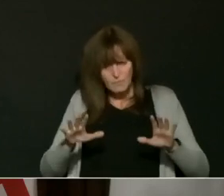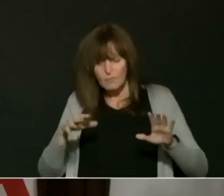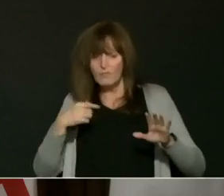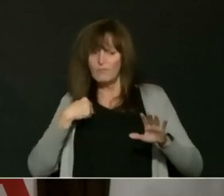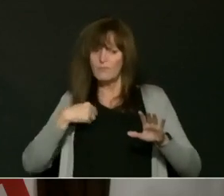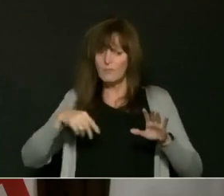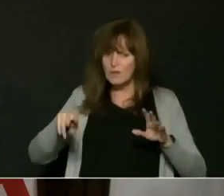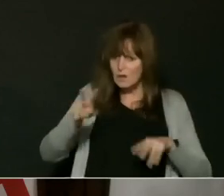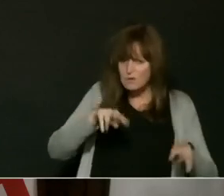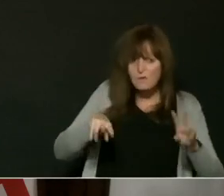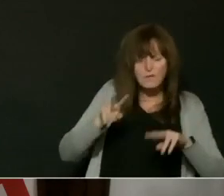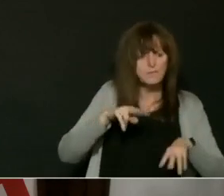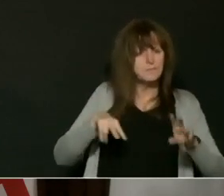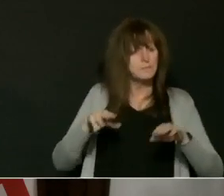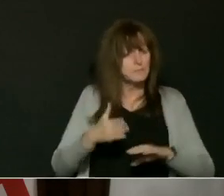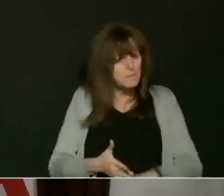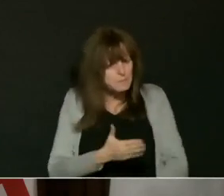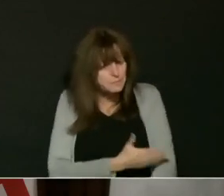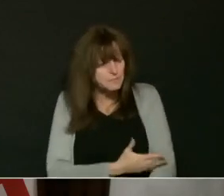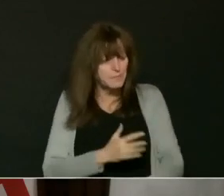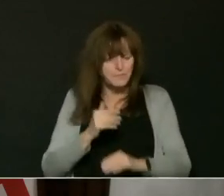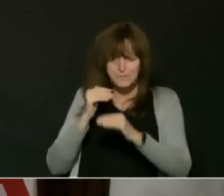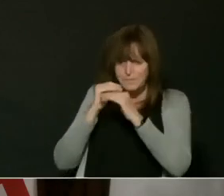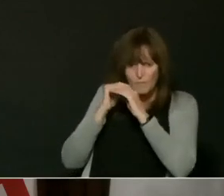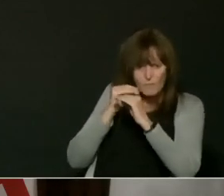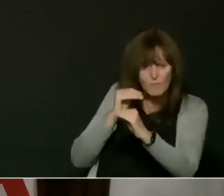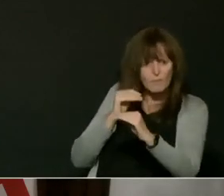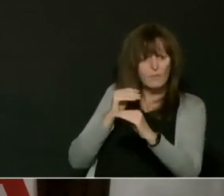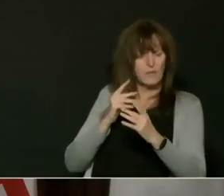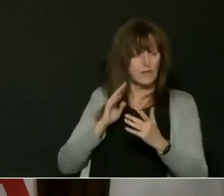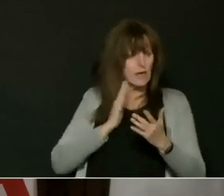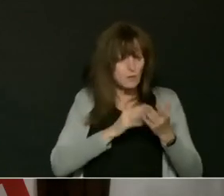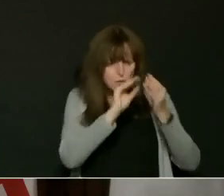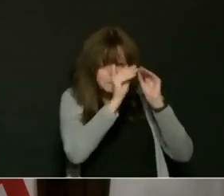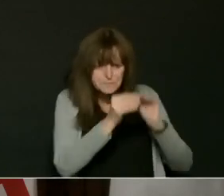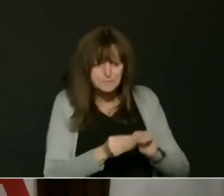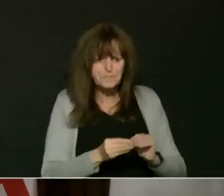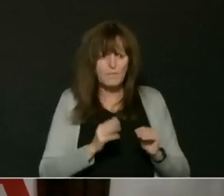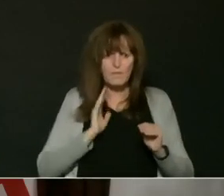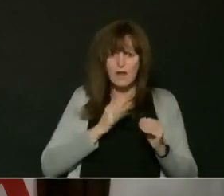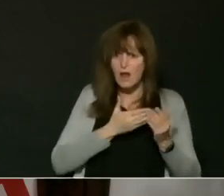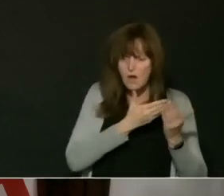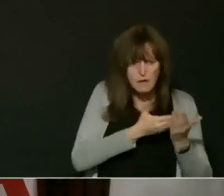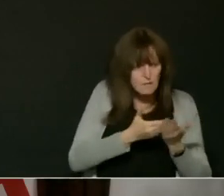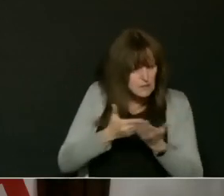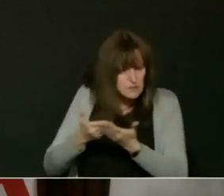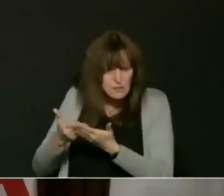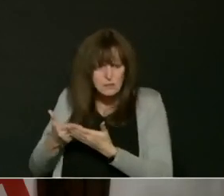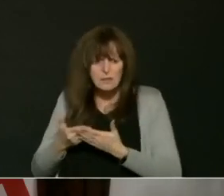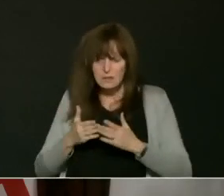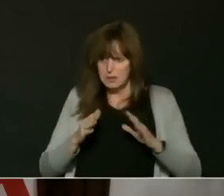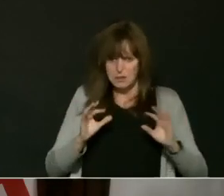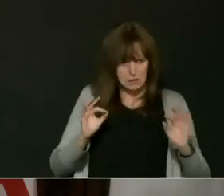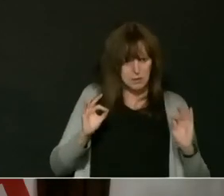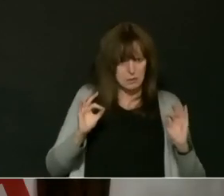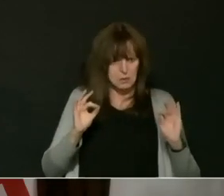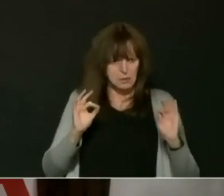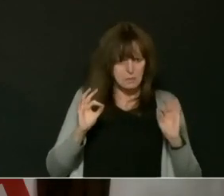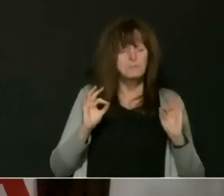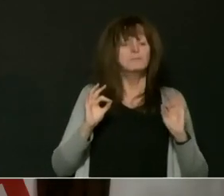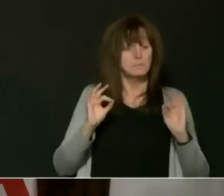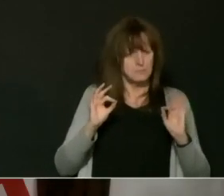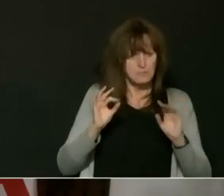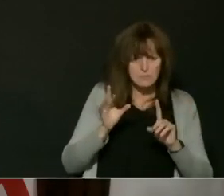improvements in stabilisation in key public health and health system indicators. The percent positivity continues to